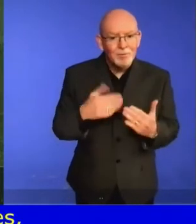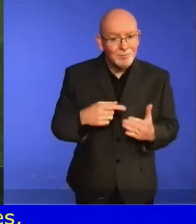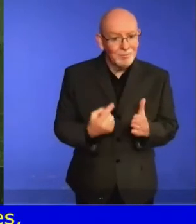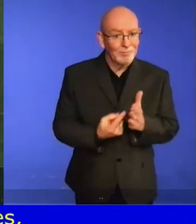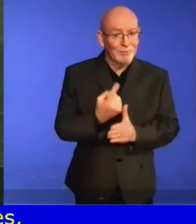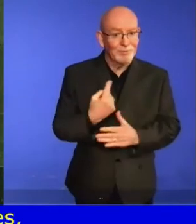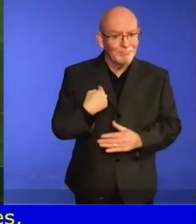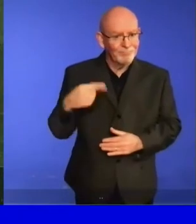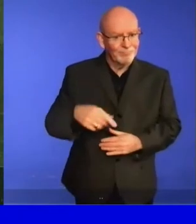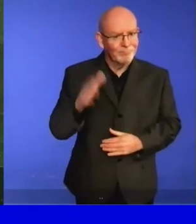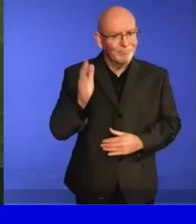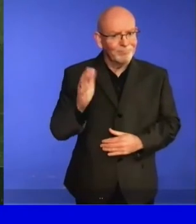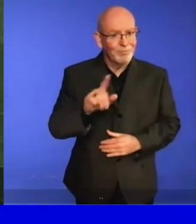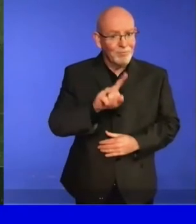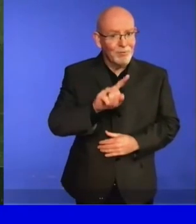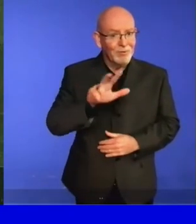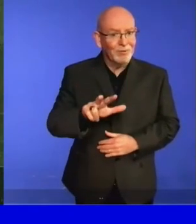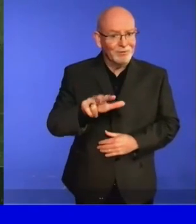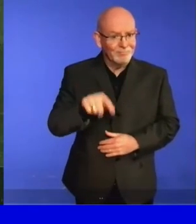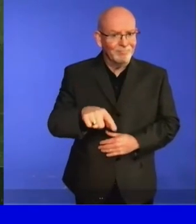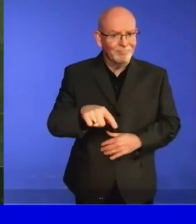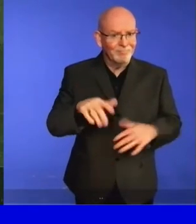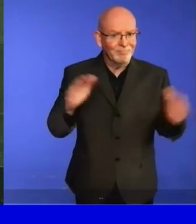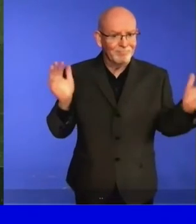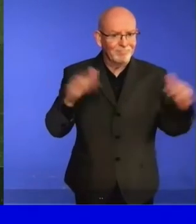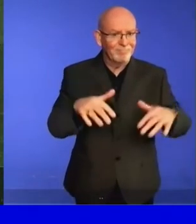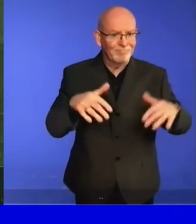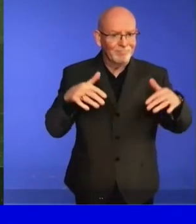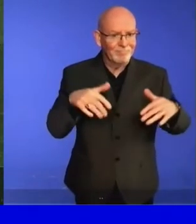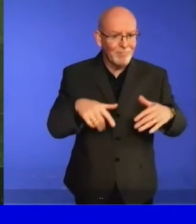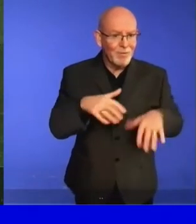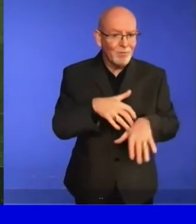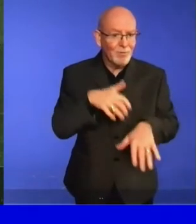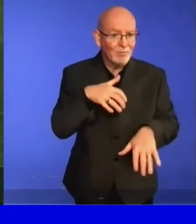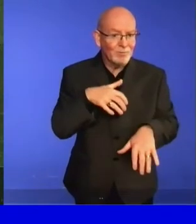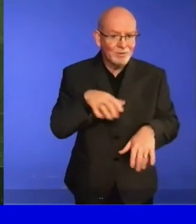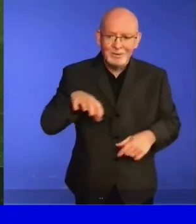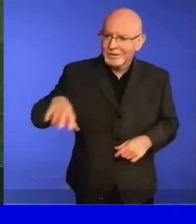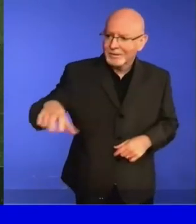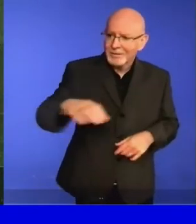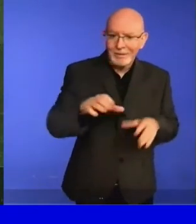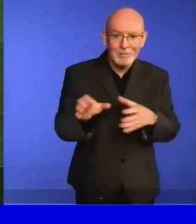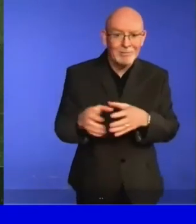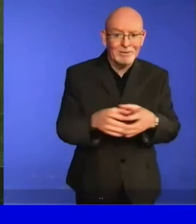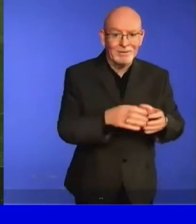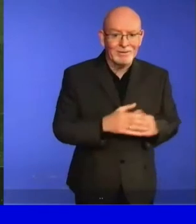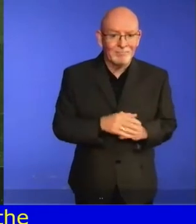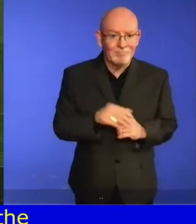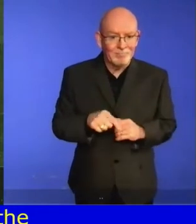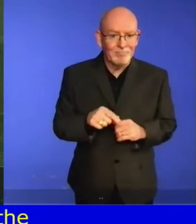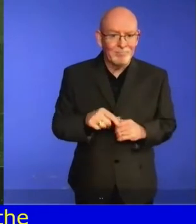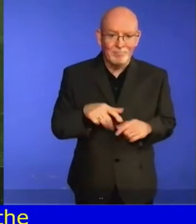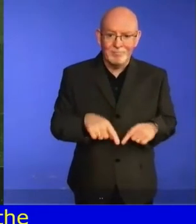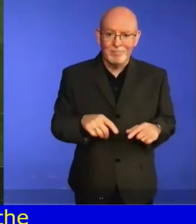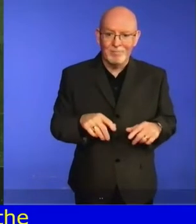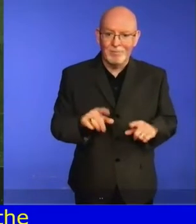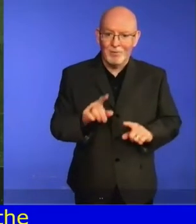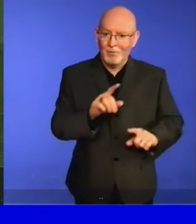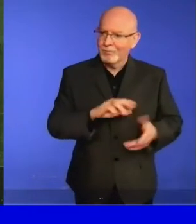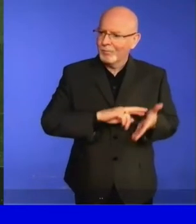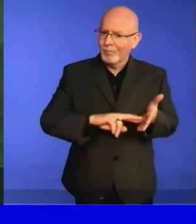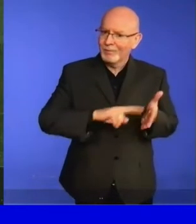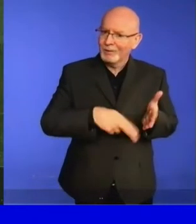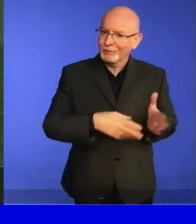Disabilities. I welcome the theme of this year's conference, A Decade of Action and Delivery for